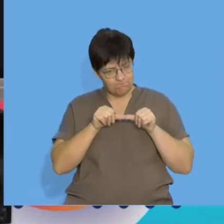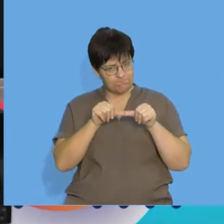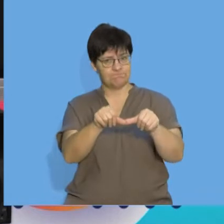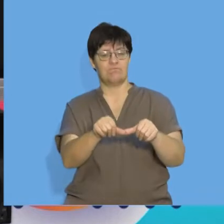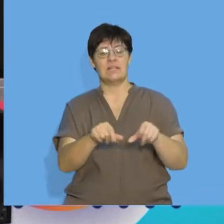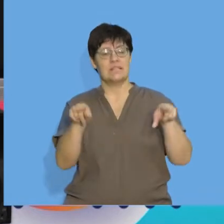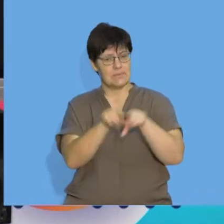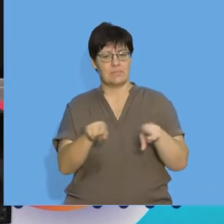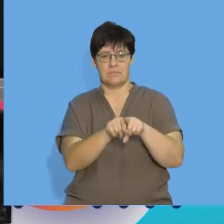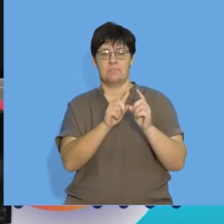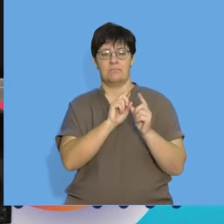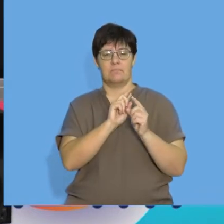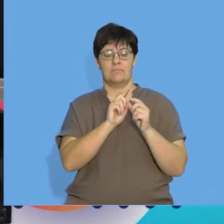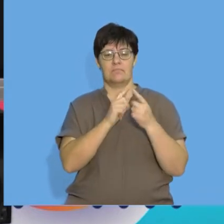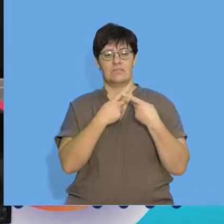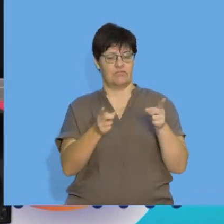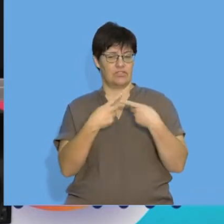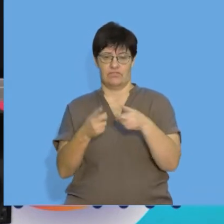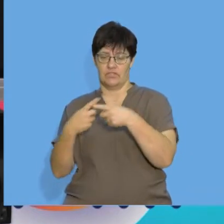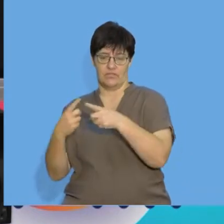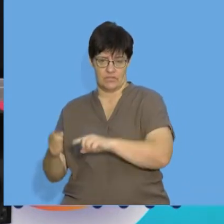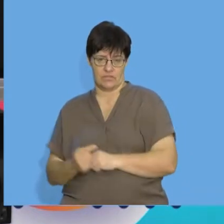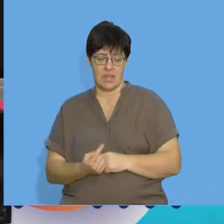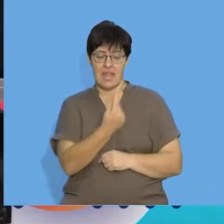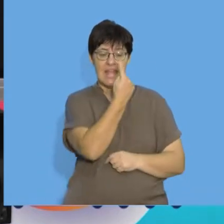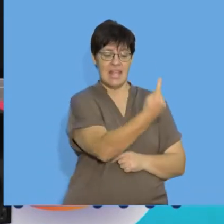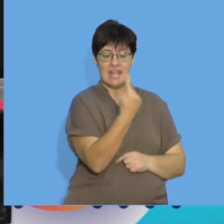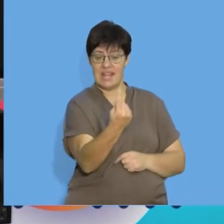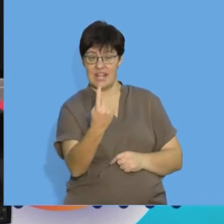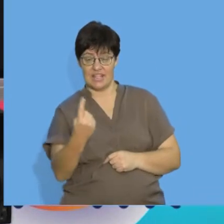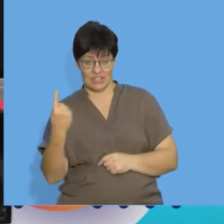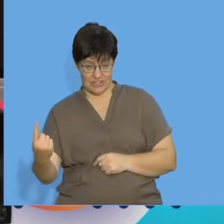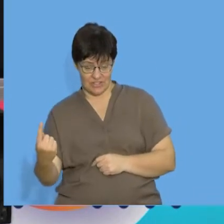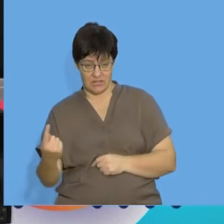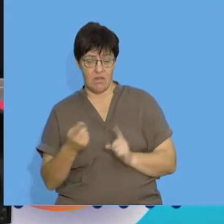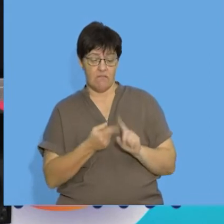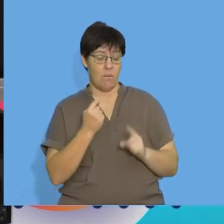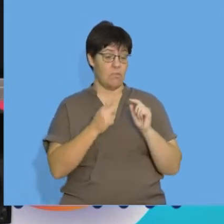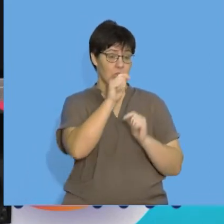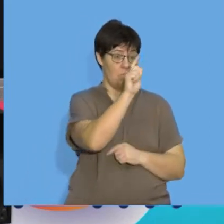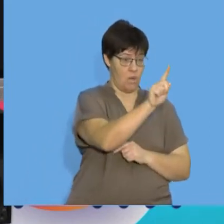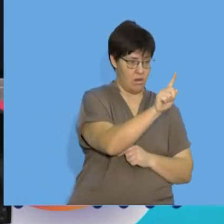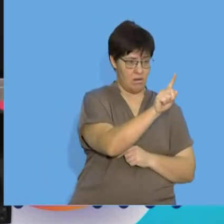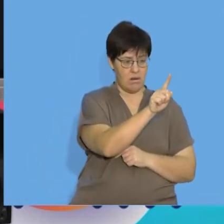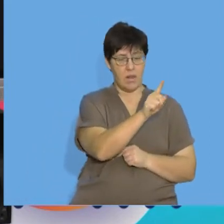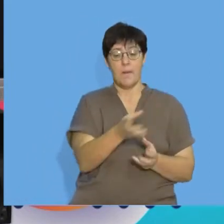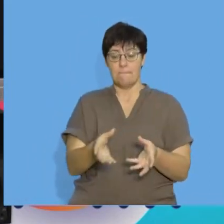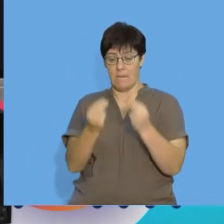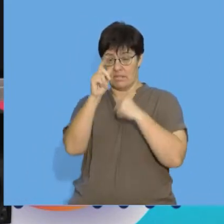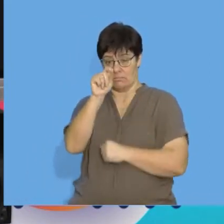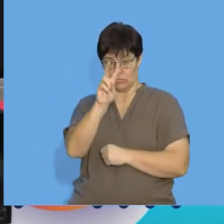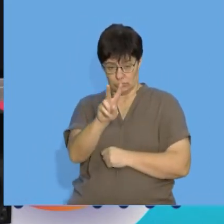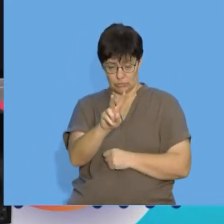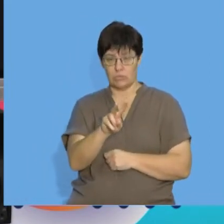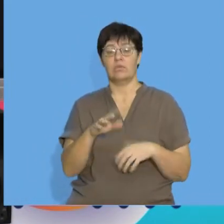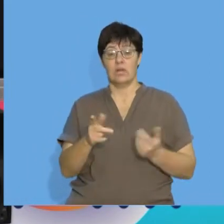common difference. We can see that between each of these terms, to get from term one to term two, from term